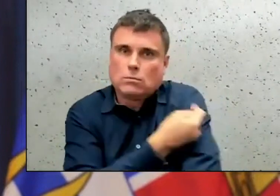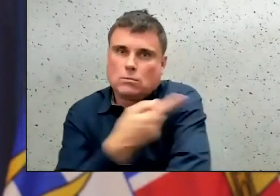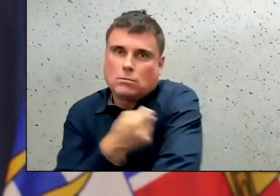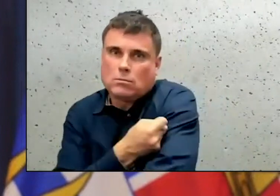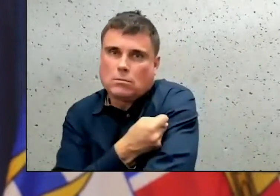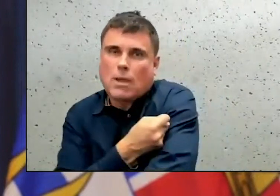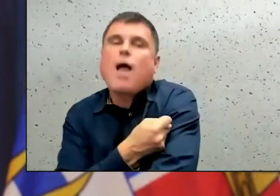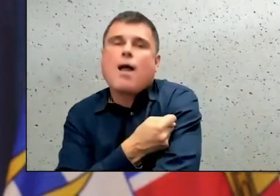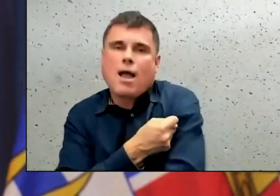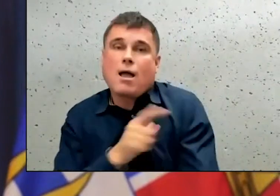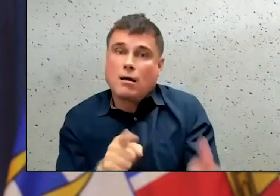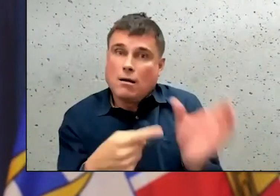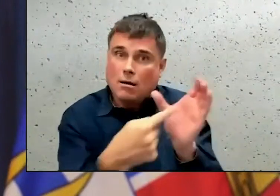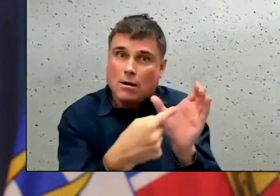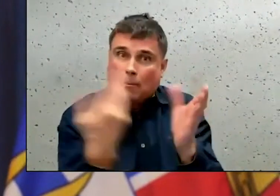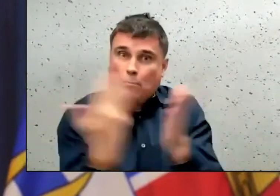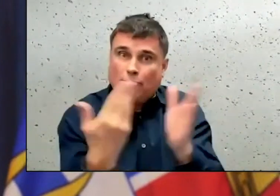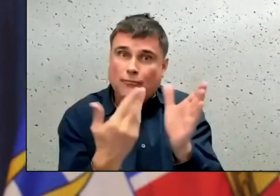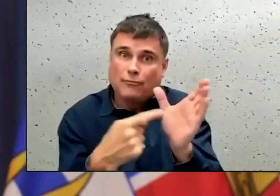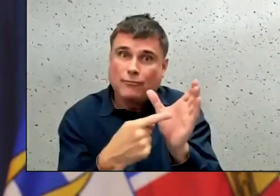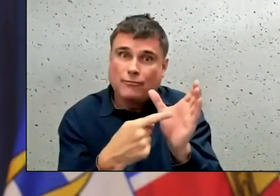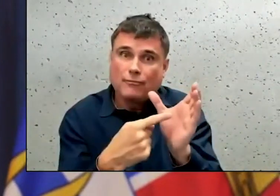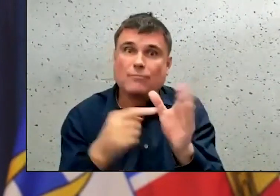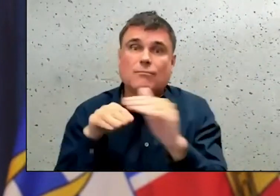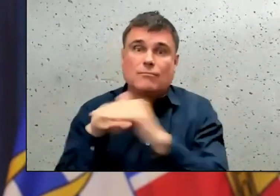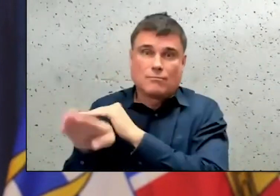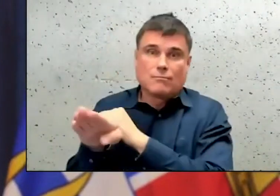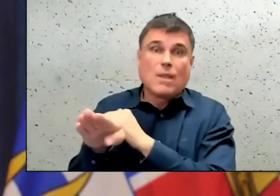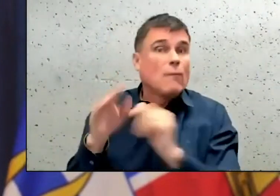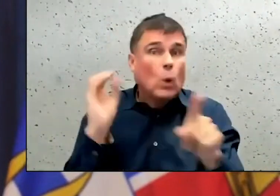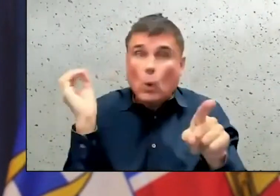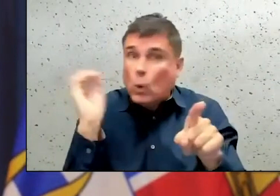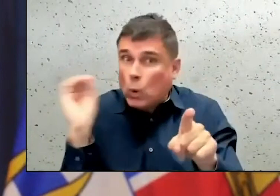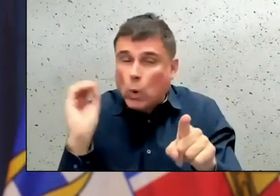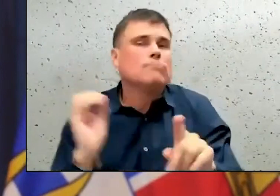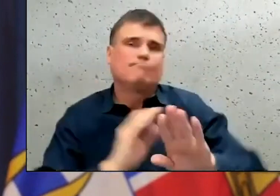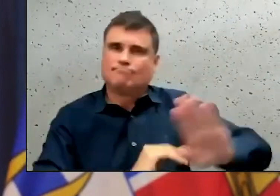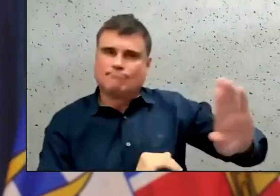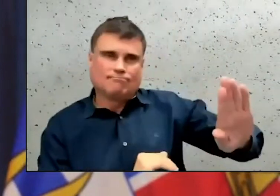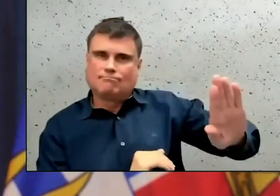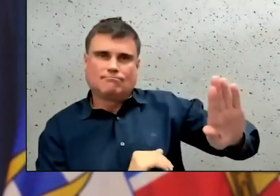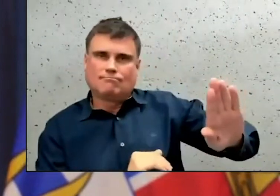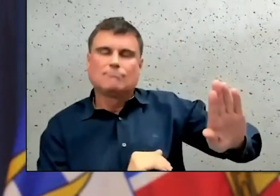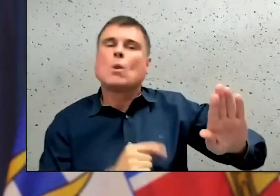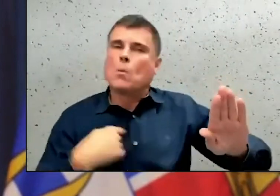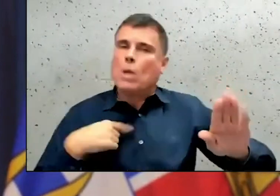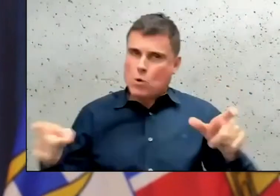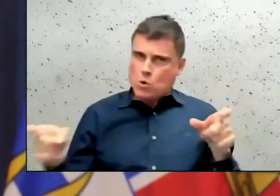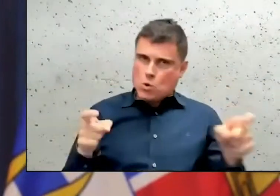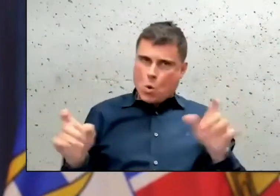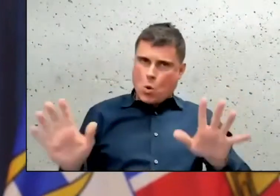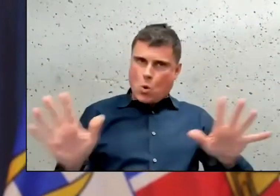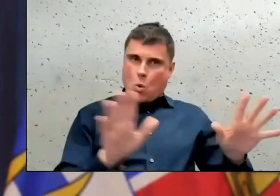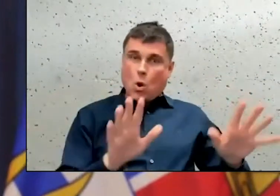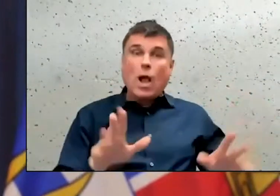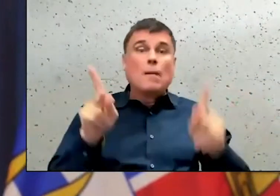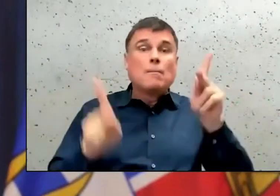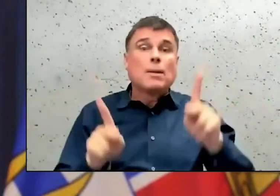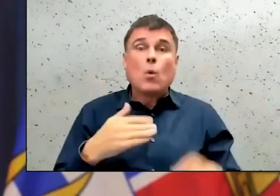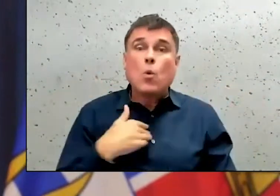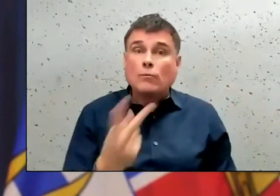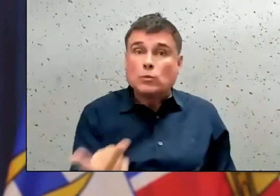It means that we are mitigating the risk. We know that the risk of people who are fully vaccinated transmitting the virus